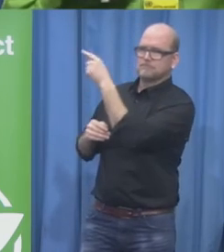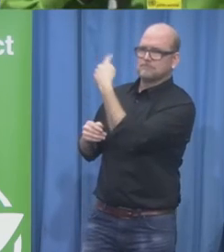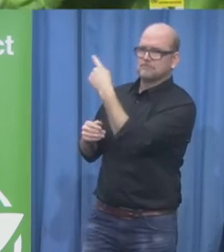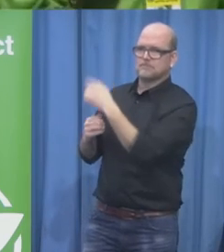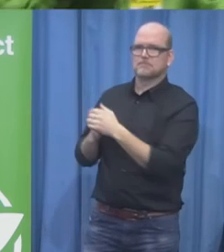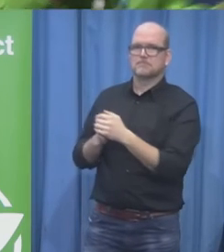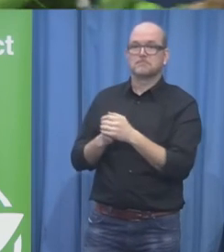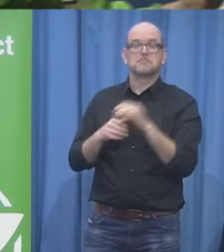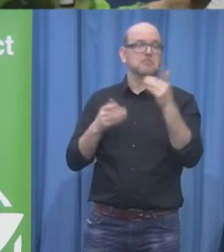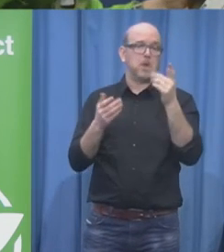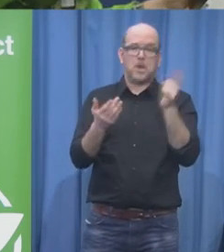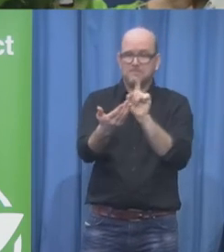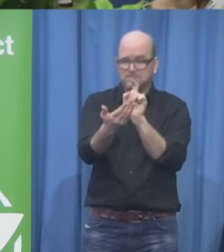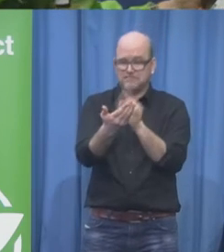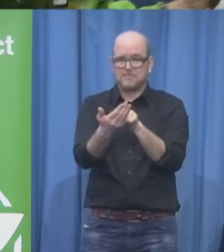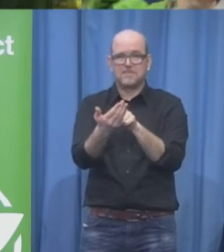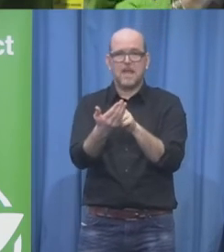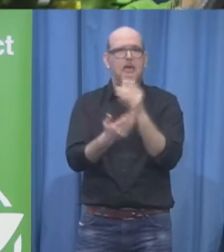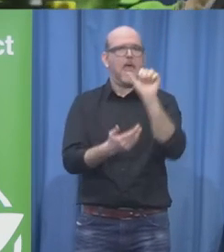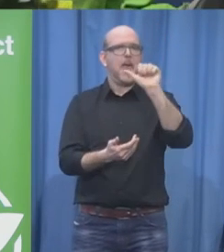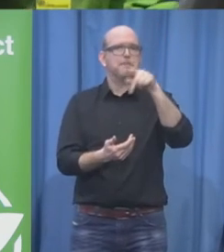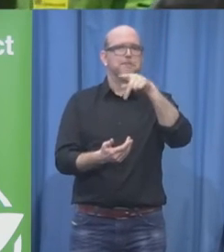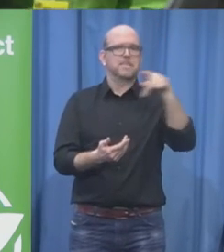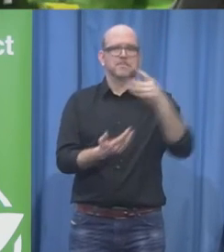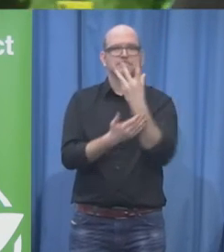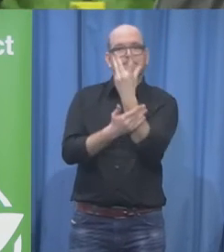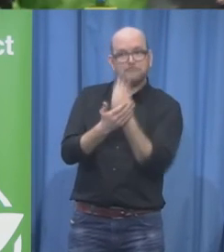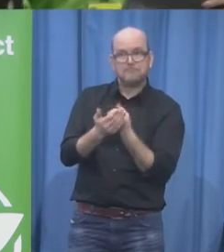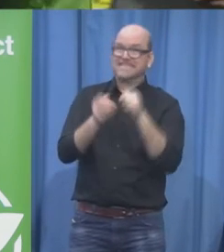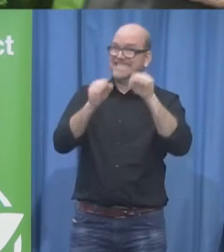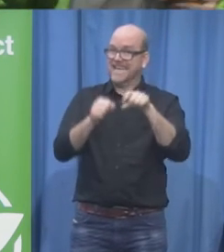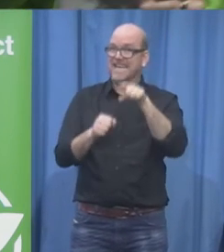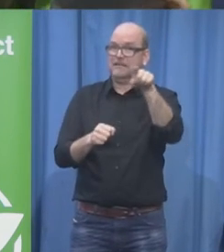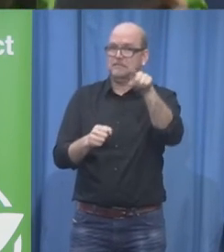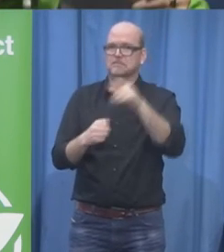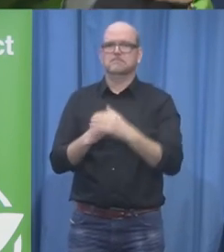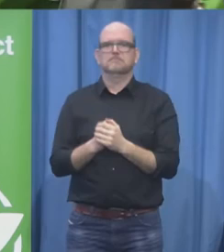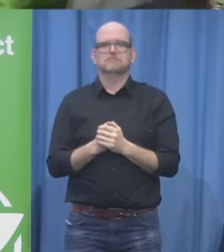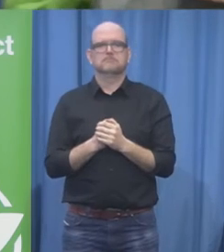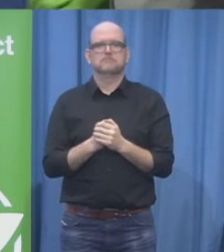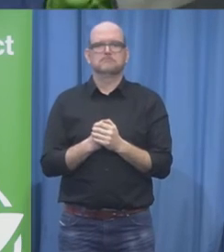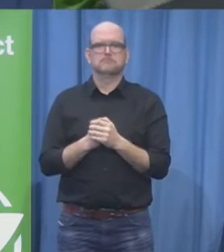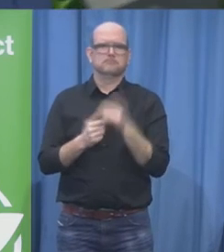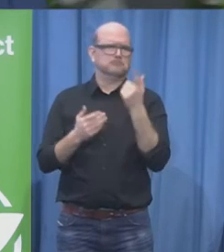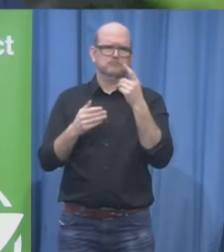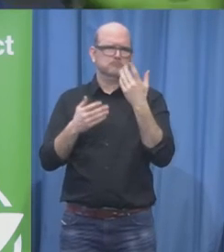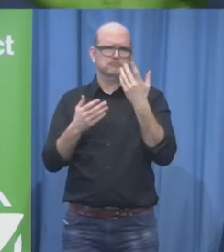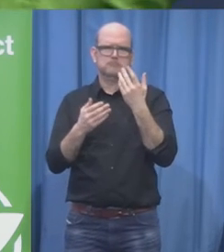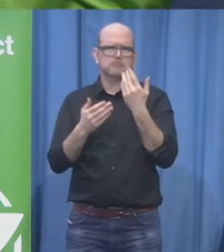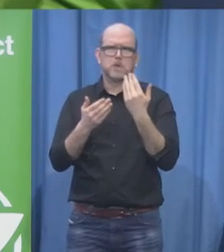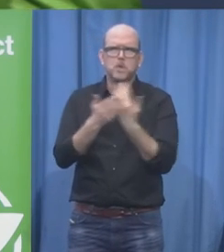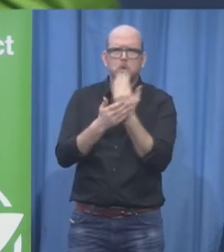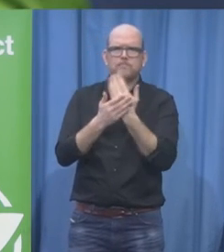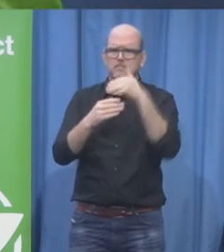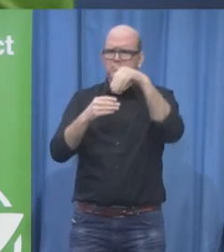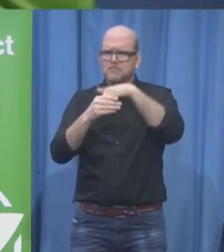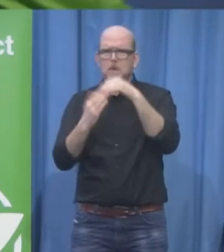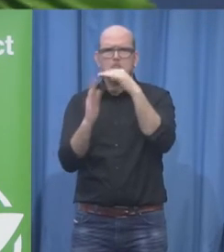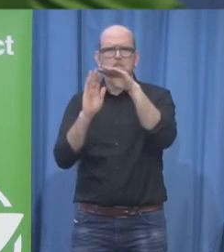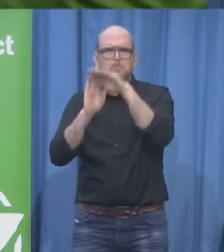something could you all just get on there and have fun conversation connections put up your profile let's see what scandal we can create